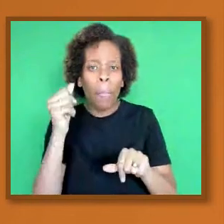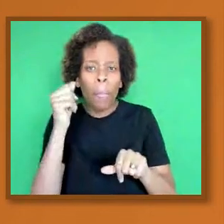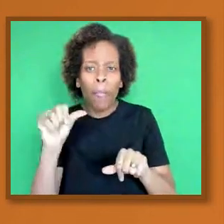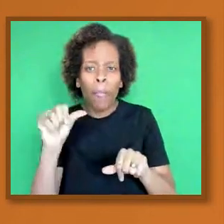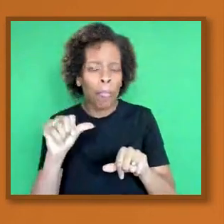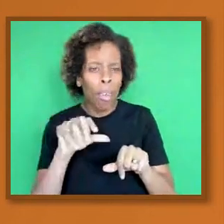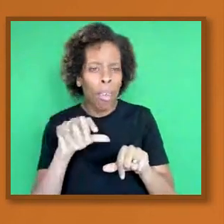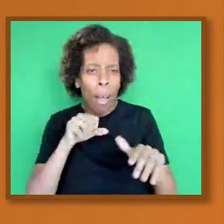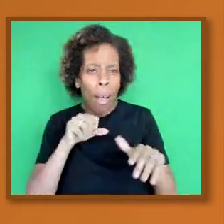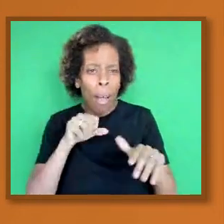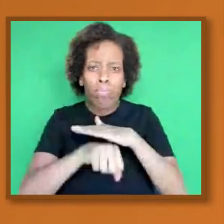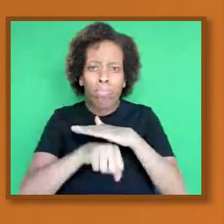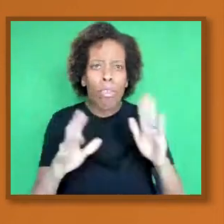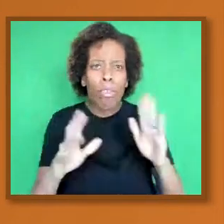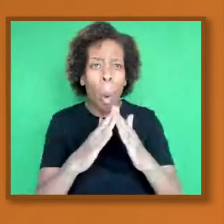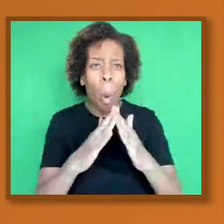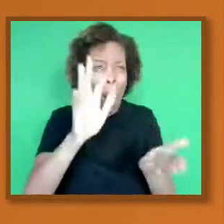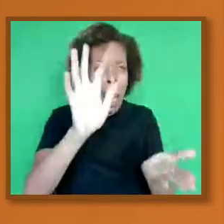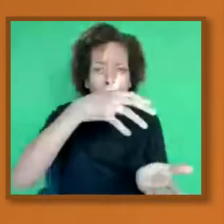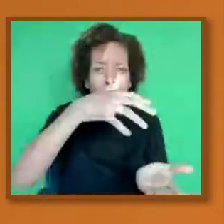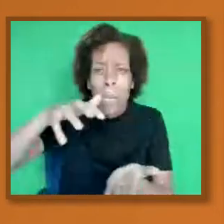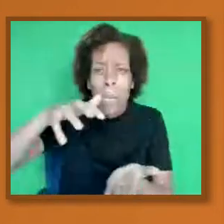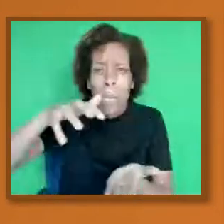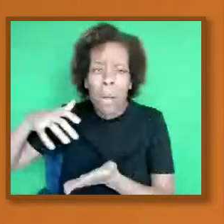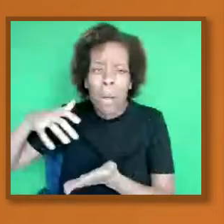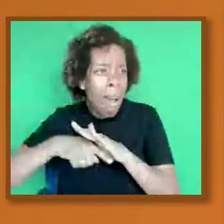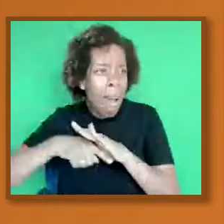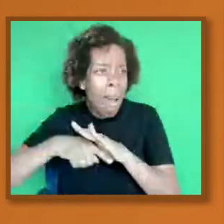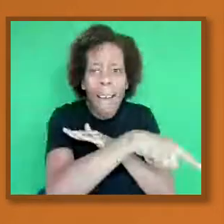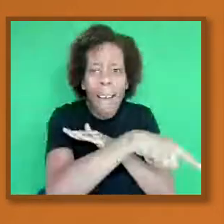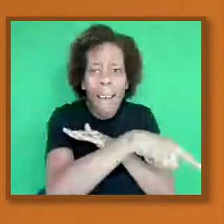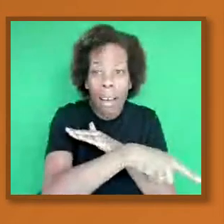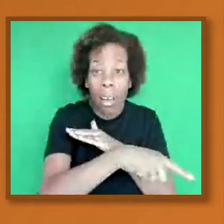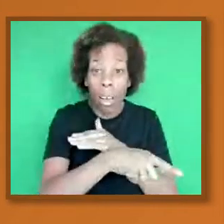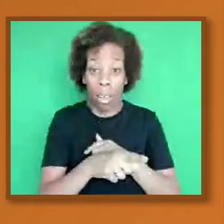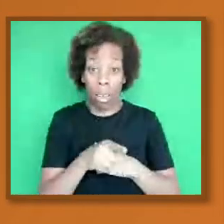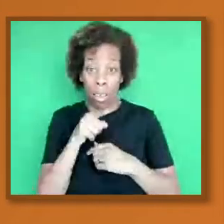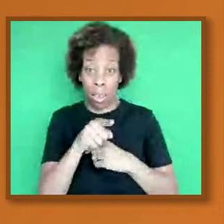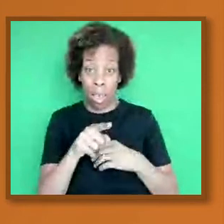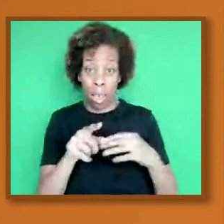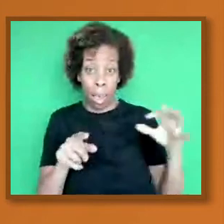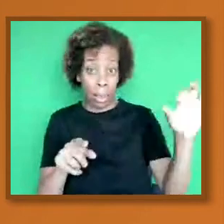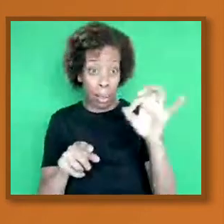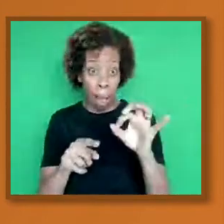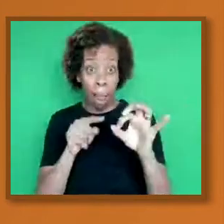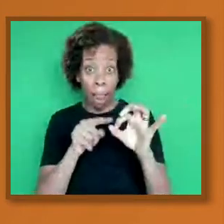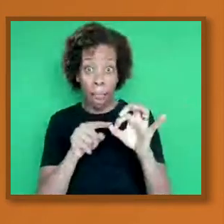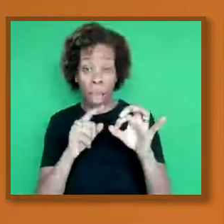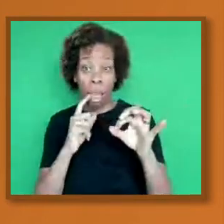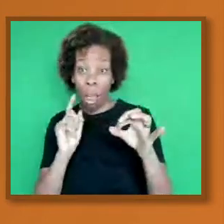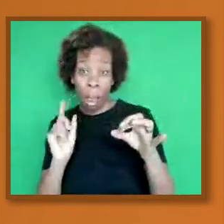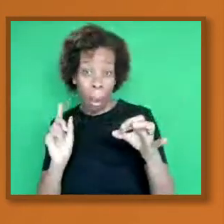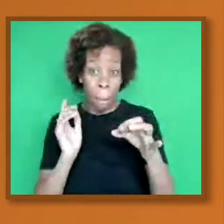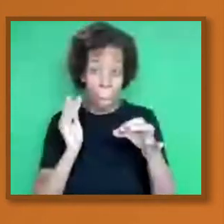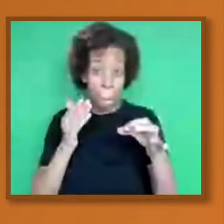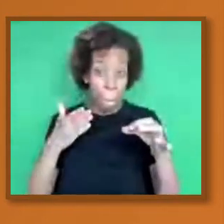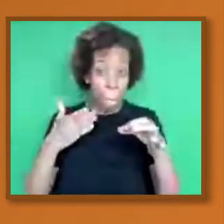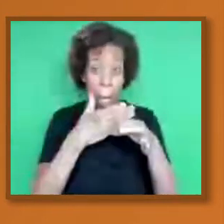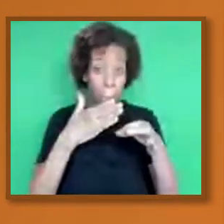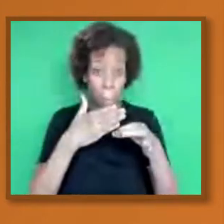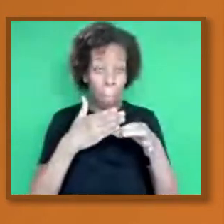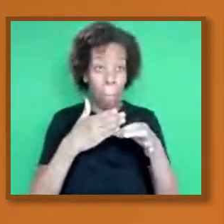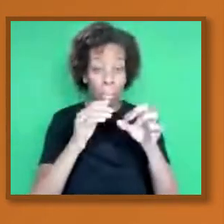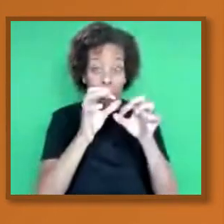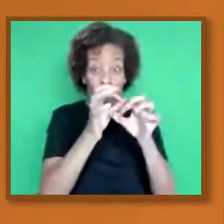So what they do is they come inside the cell. They can then replicate inside your cells. And by replicating, they cause damage.